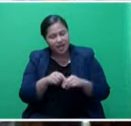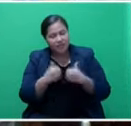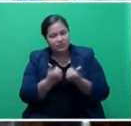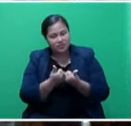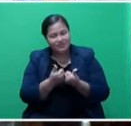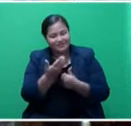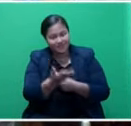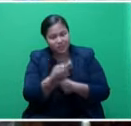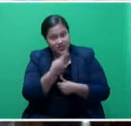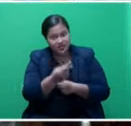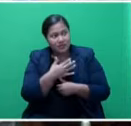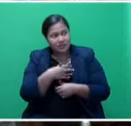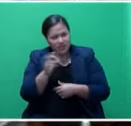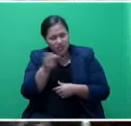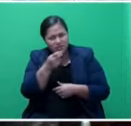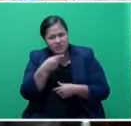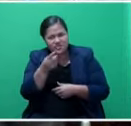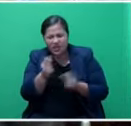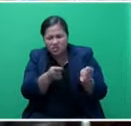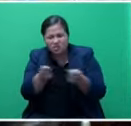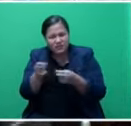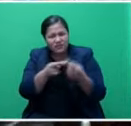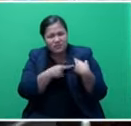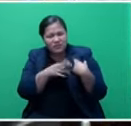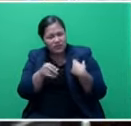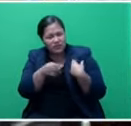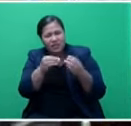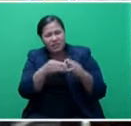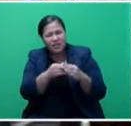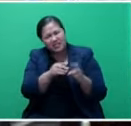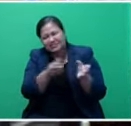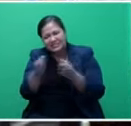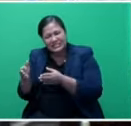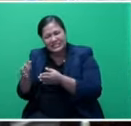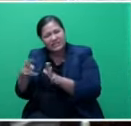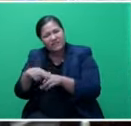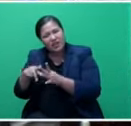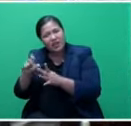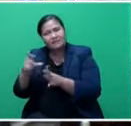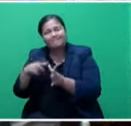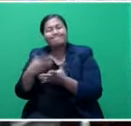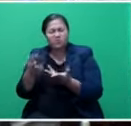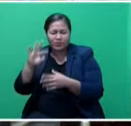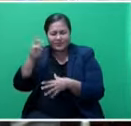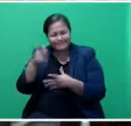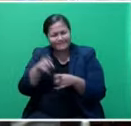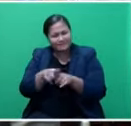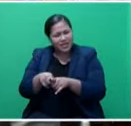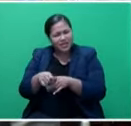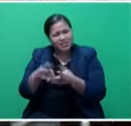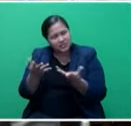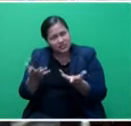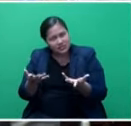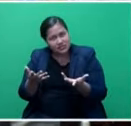I assume when he said shifts the responsibilities away from the banks, what he means, I think, if I could think for him, what